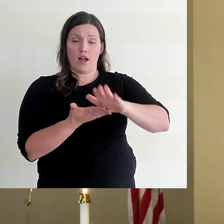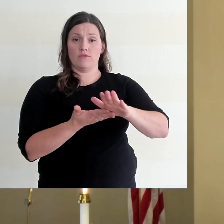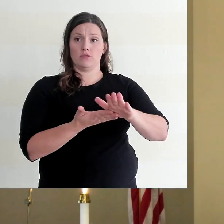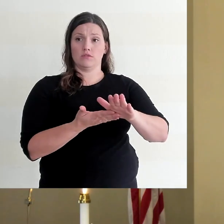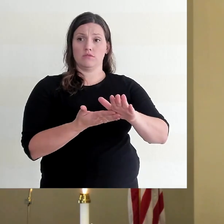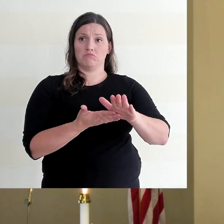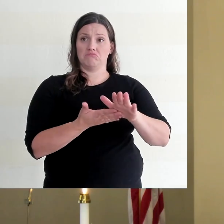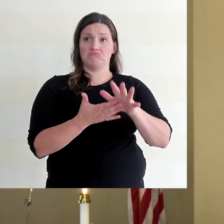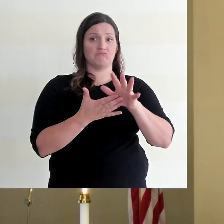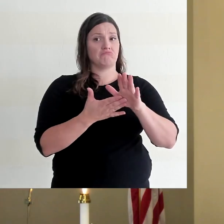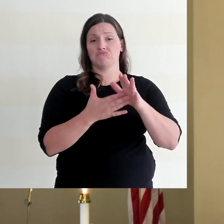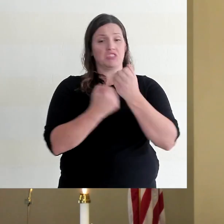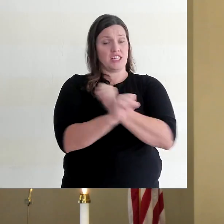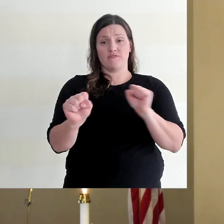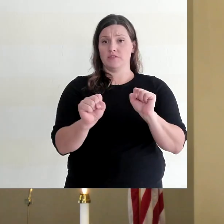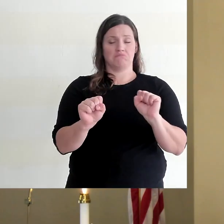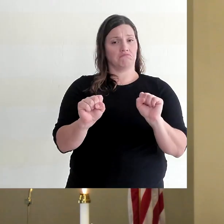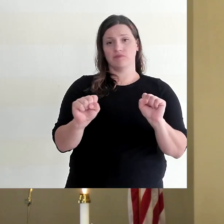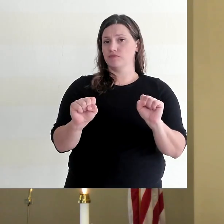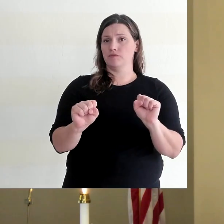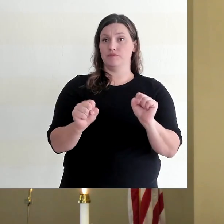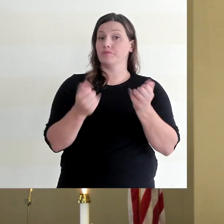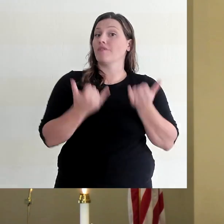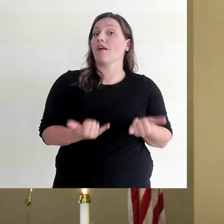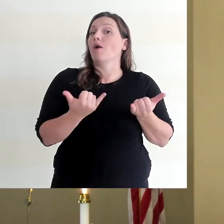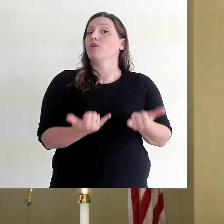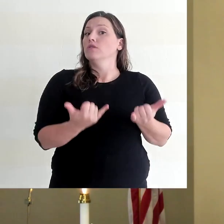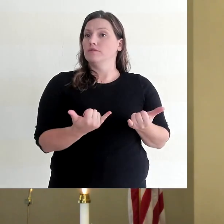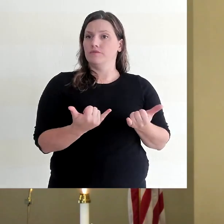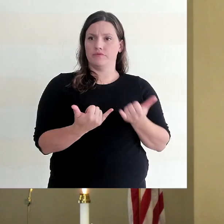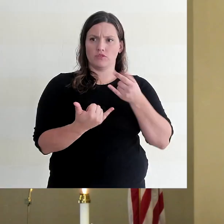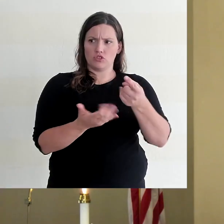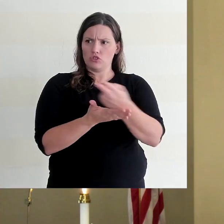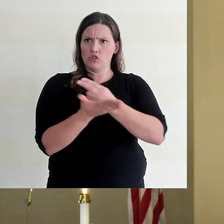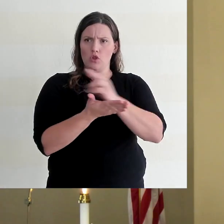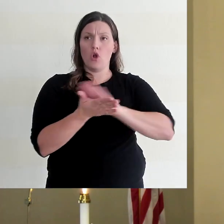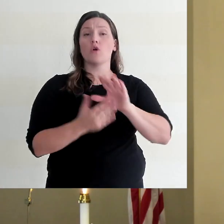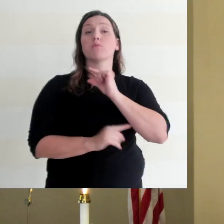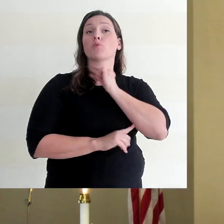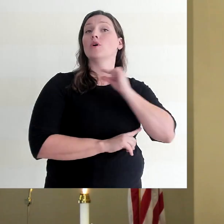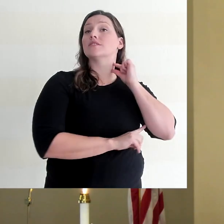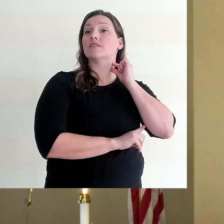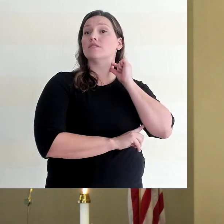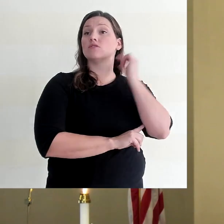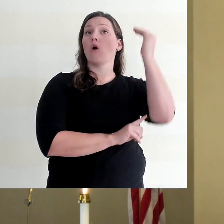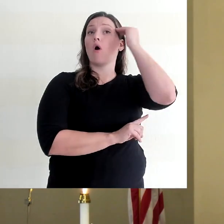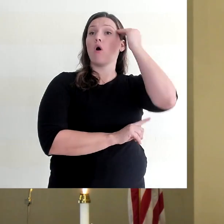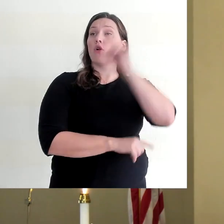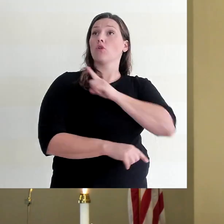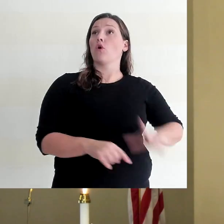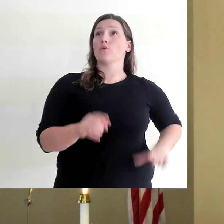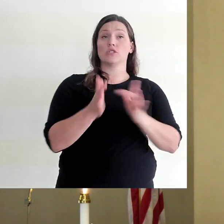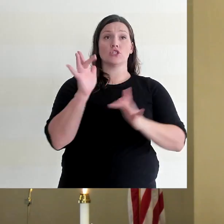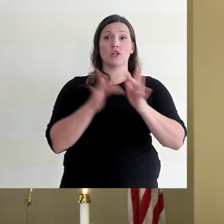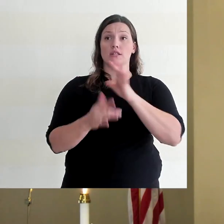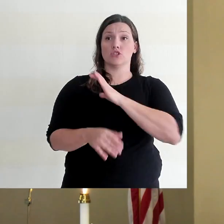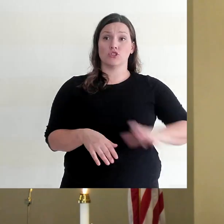or your salvation. And now as a holy priest who knows the Lord Jesus